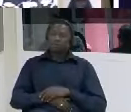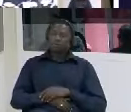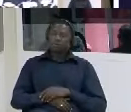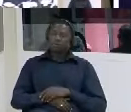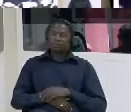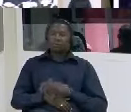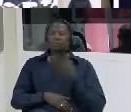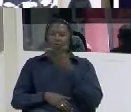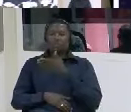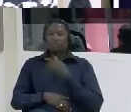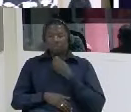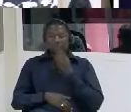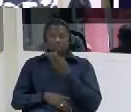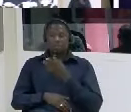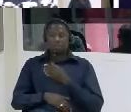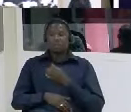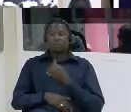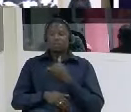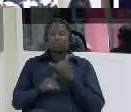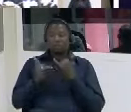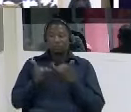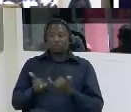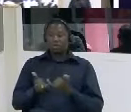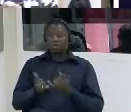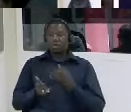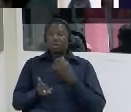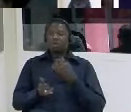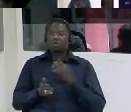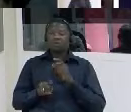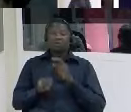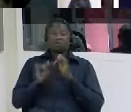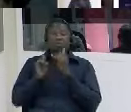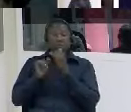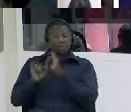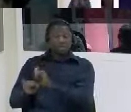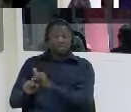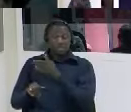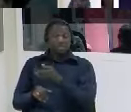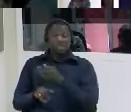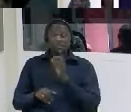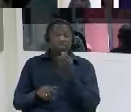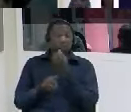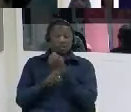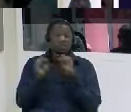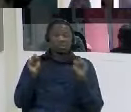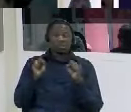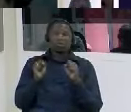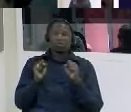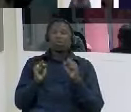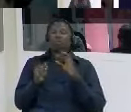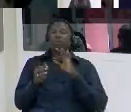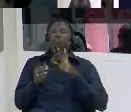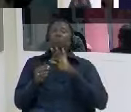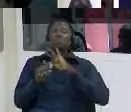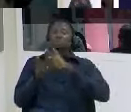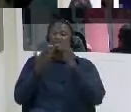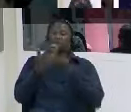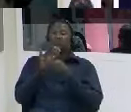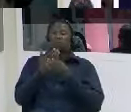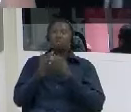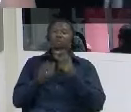now for you to stay here it's not safe what we're going to do we are going to relocate you to a third country